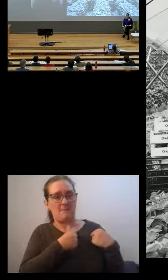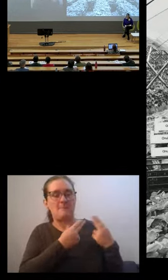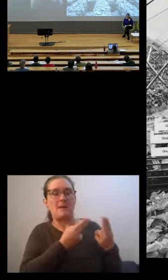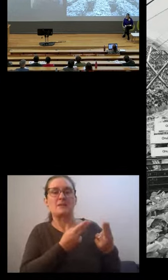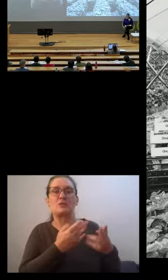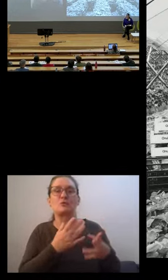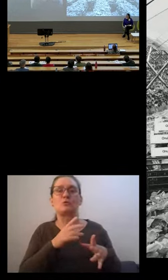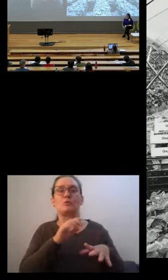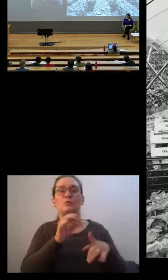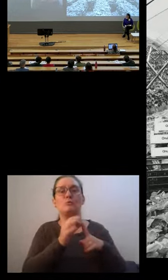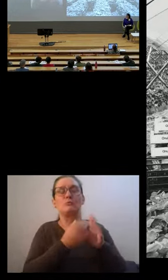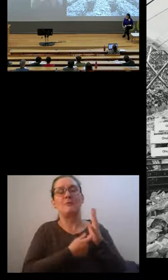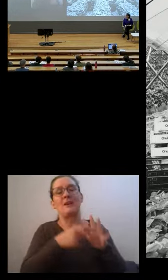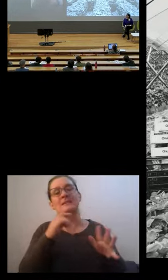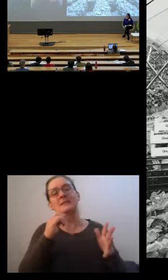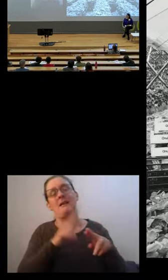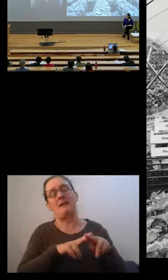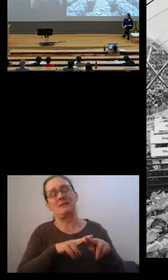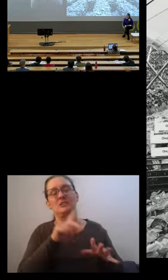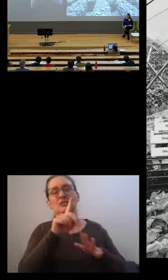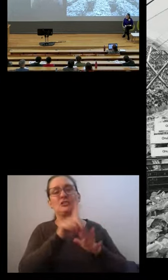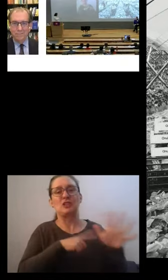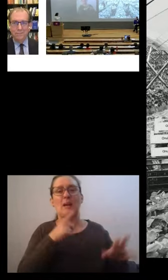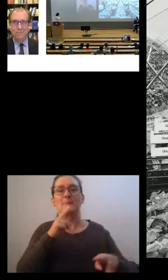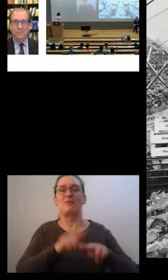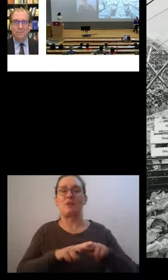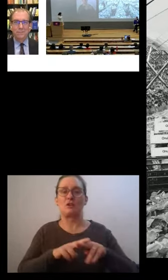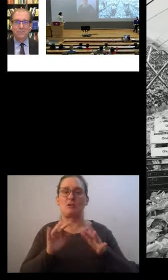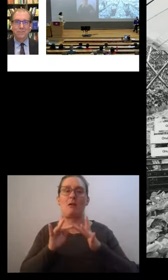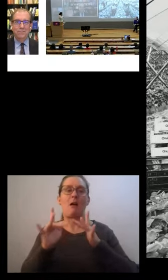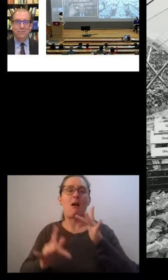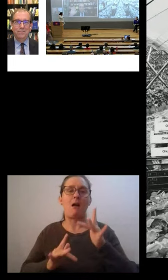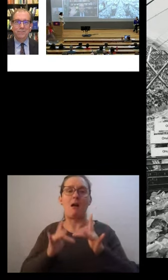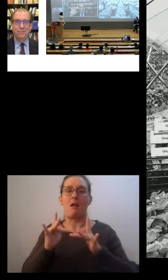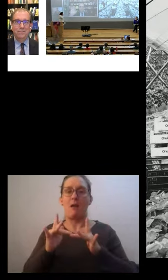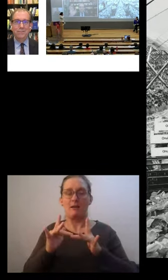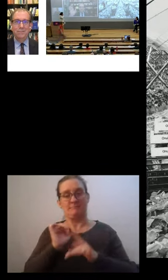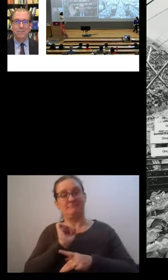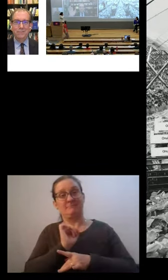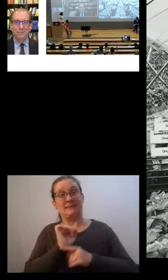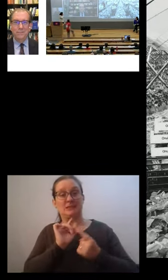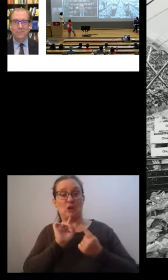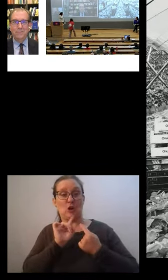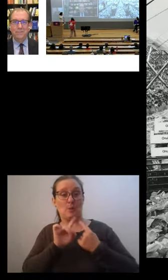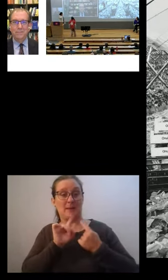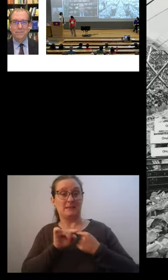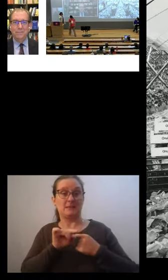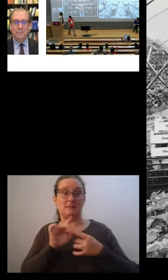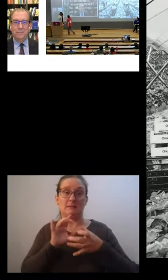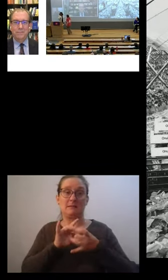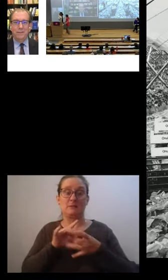James Foster, who is joining us online for his comments in relation to this presentation. Thank you.